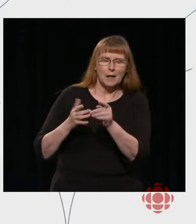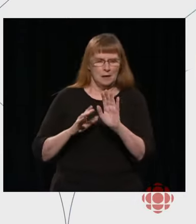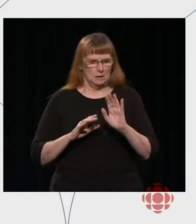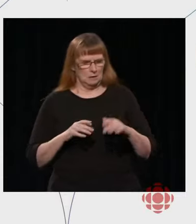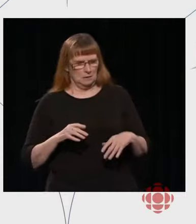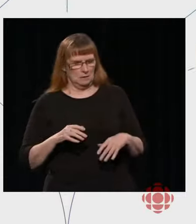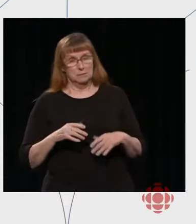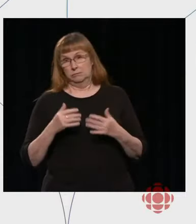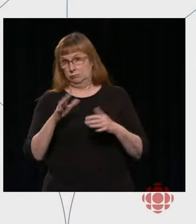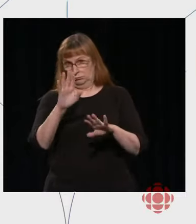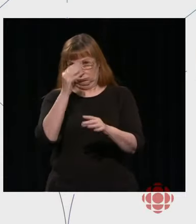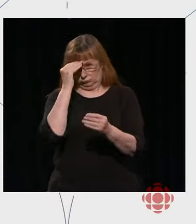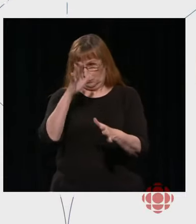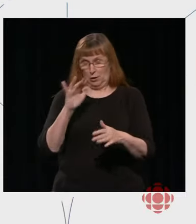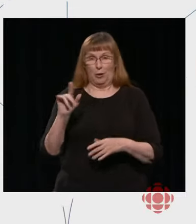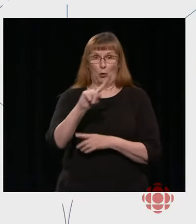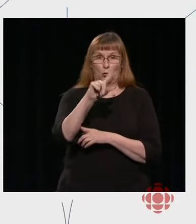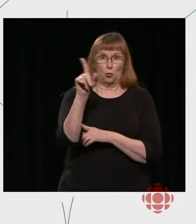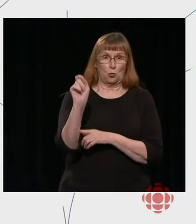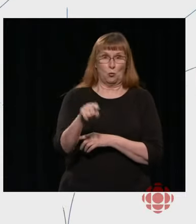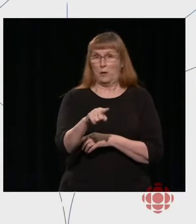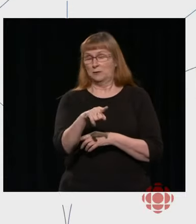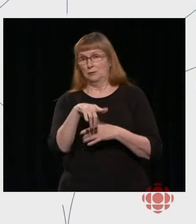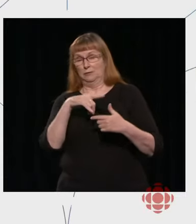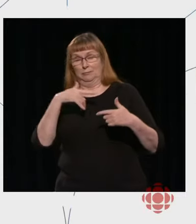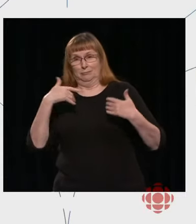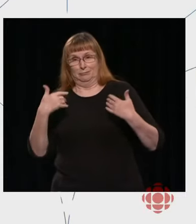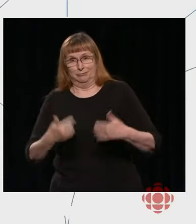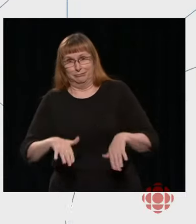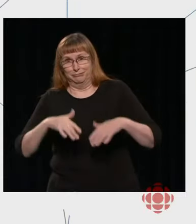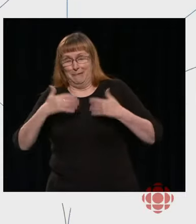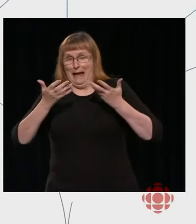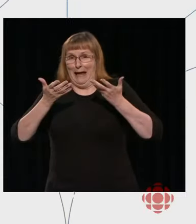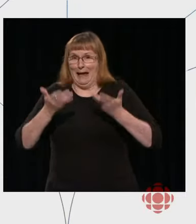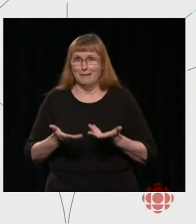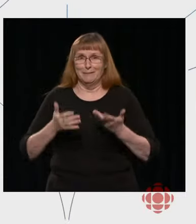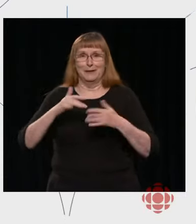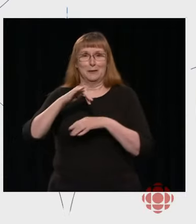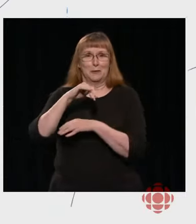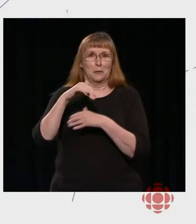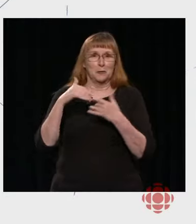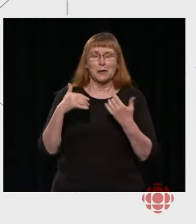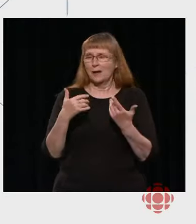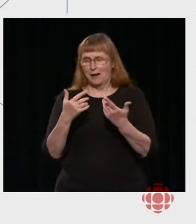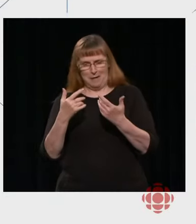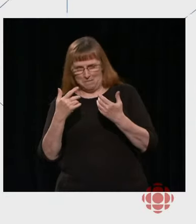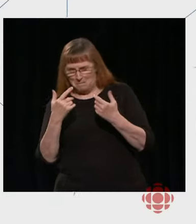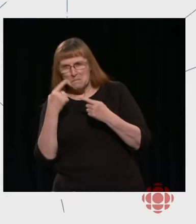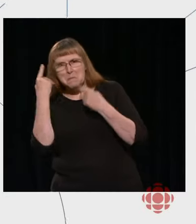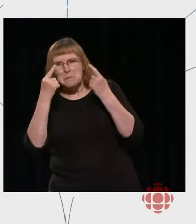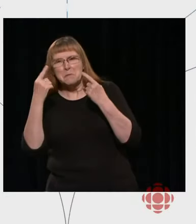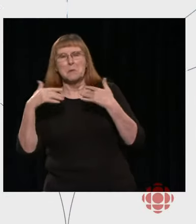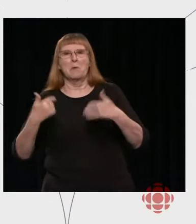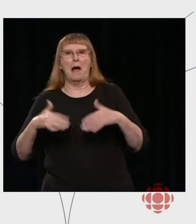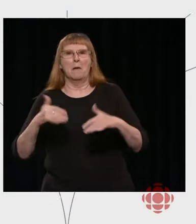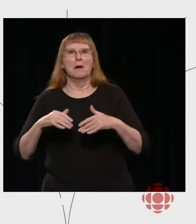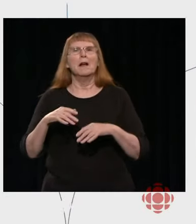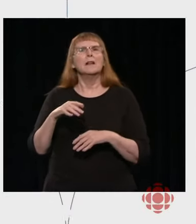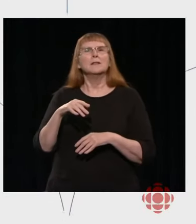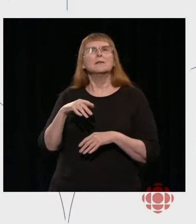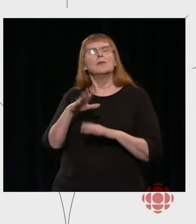thinking about it. And what a great way to start the conversation. Michael Goldblum, whenever you're ready, please answer the question.